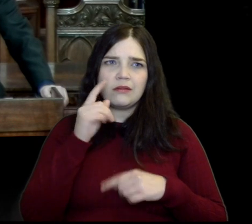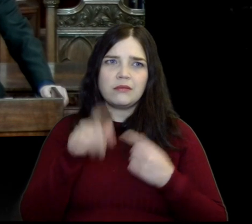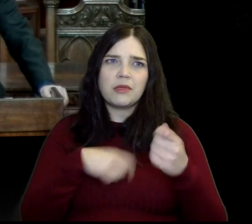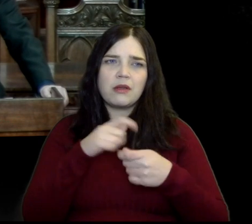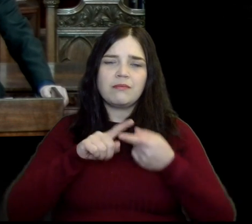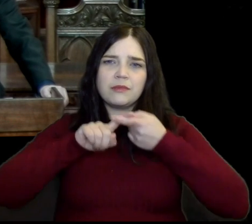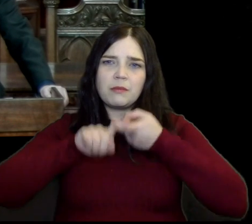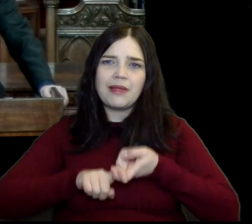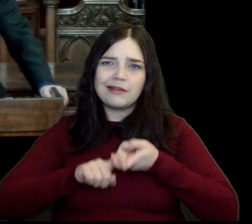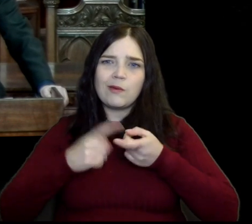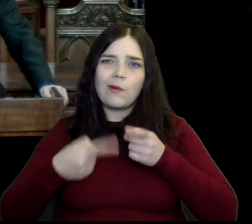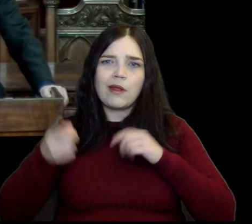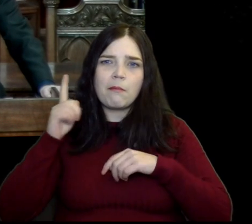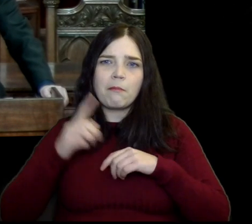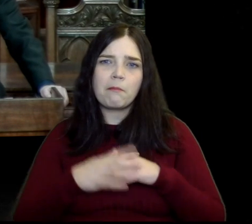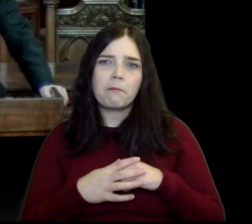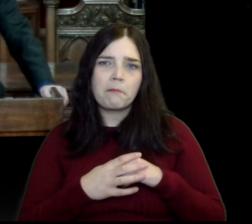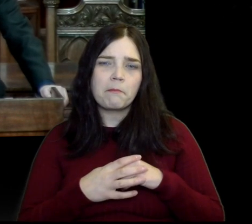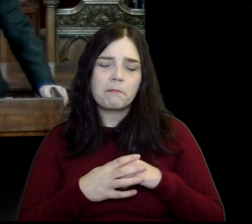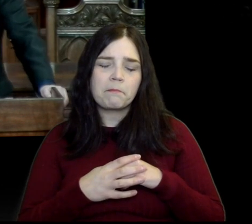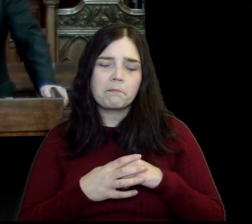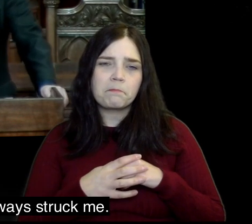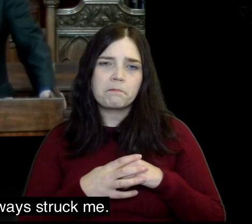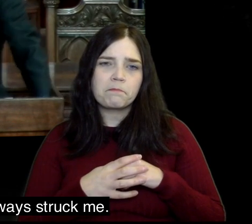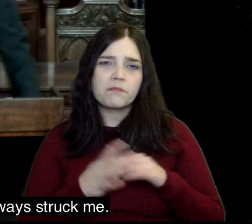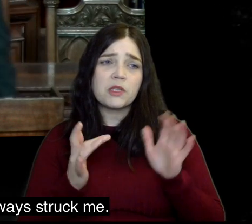ourselves to learn dependence on him